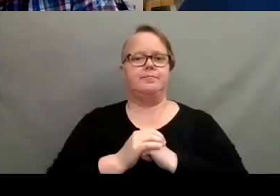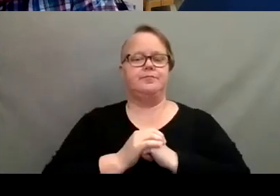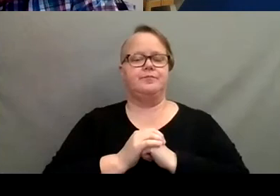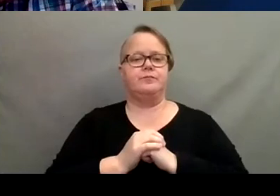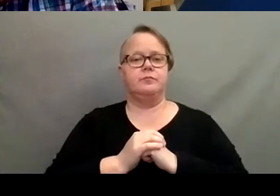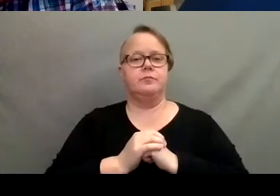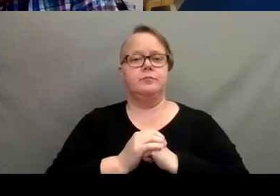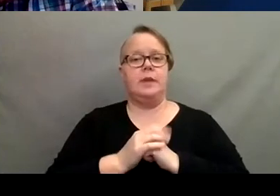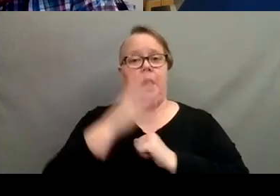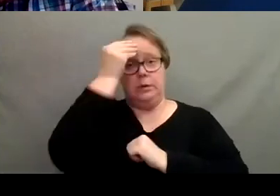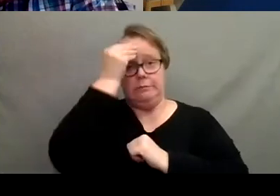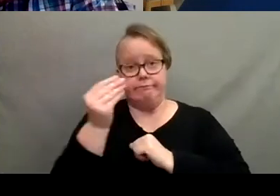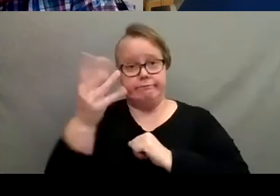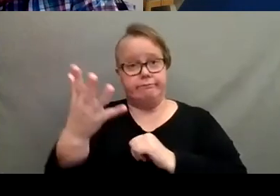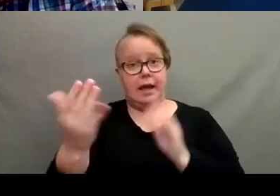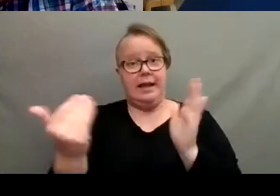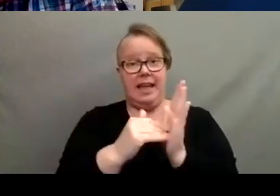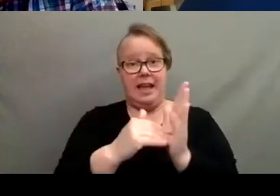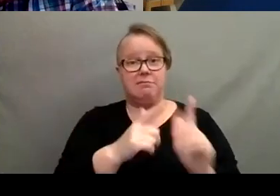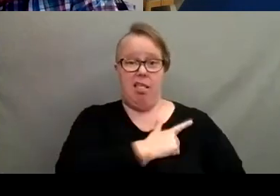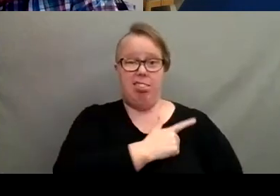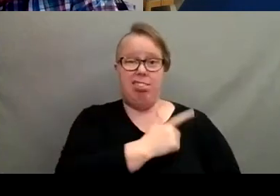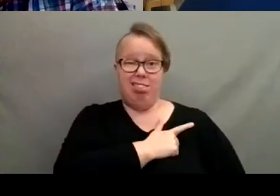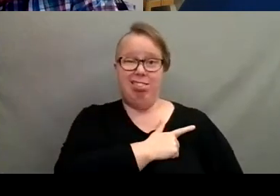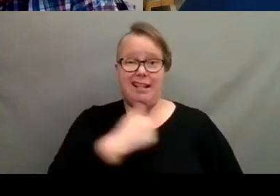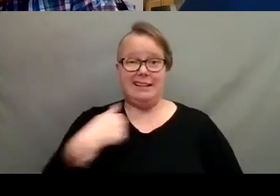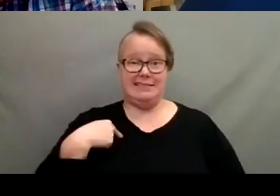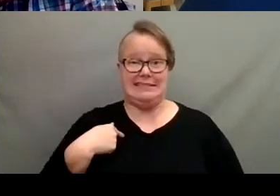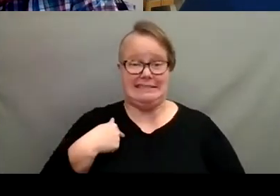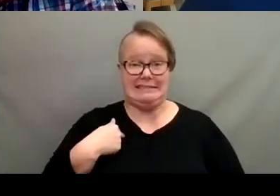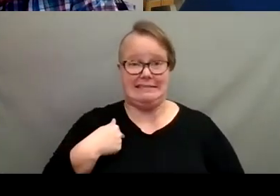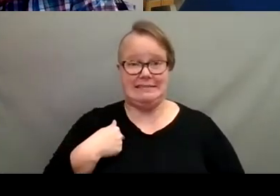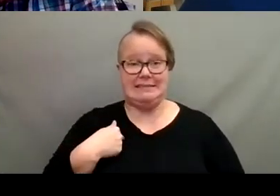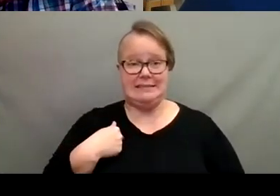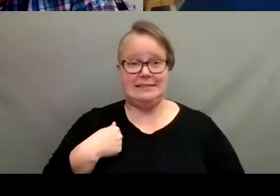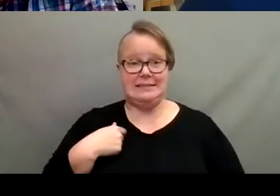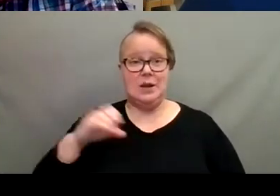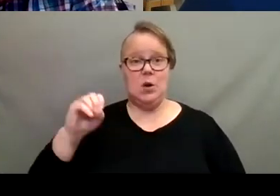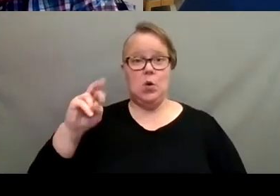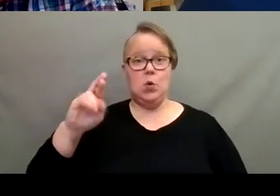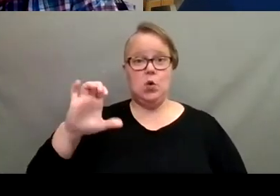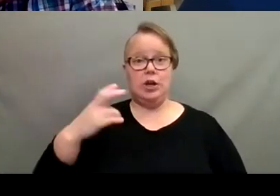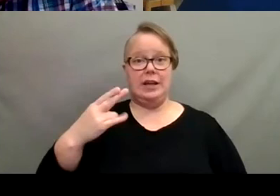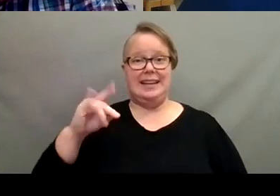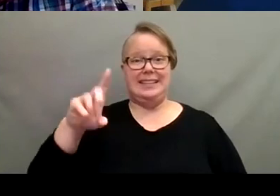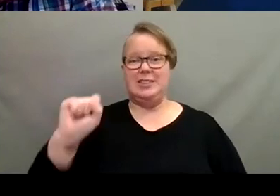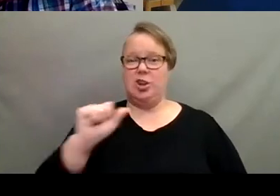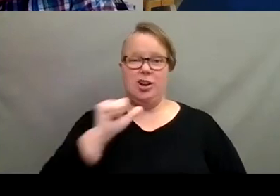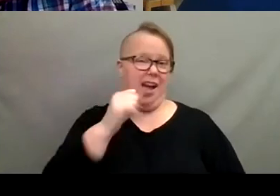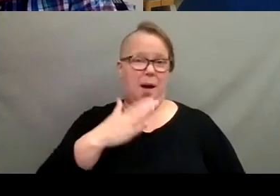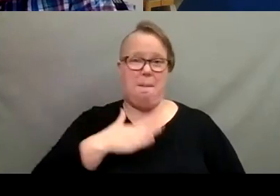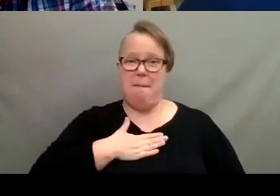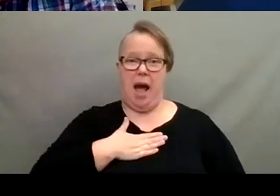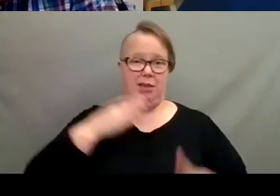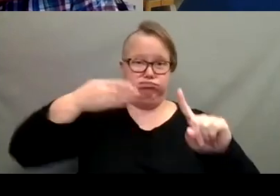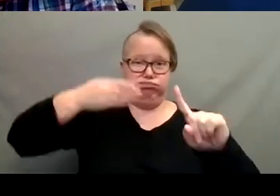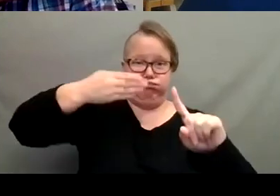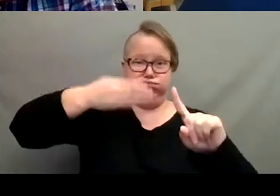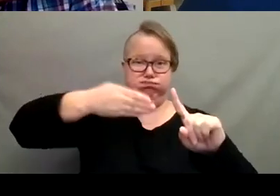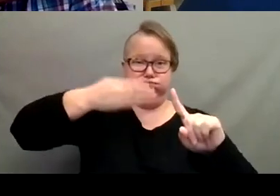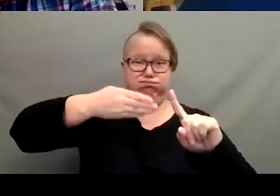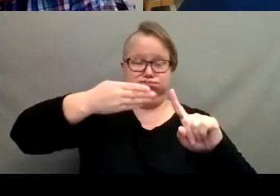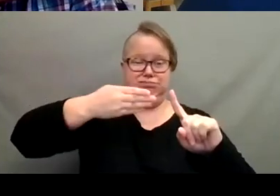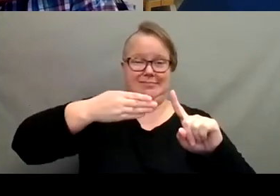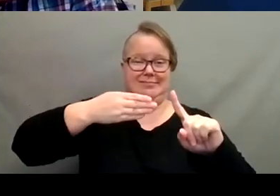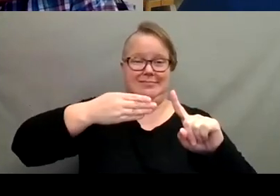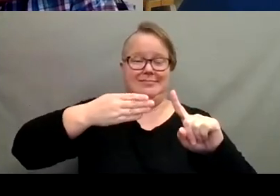will say as a, again, as a lazy houseplant horticulturist, orchids are probably not my, my go-to houseplant, though I